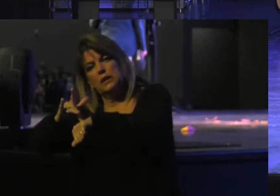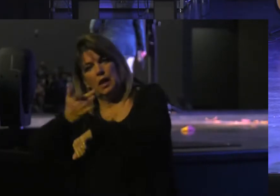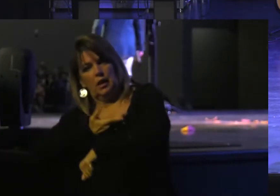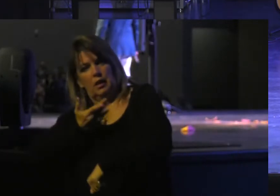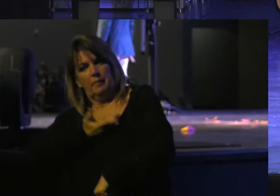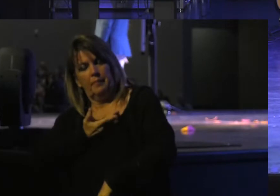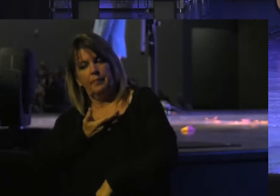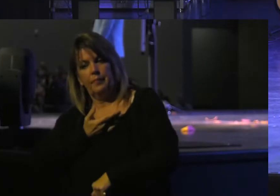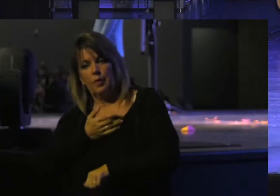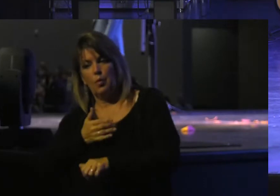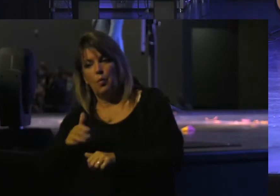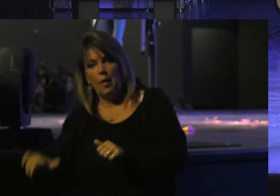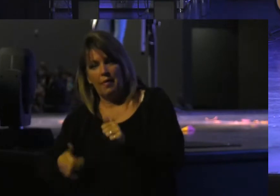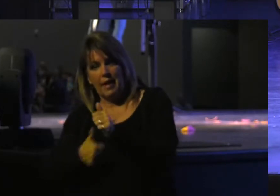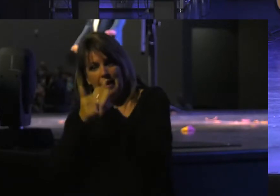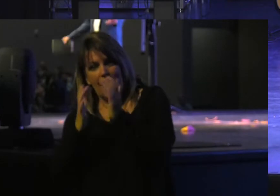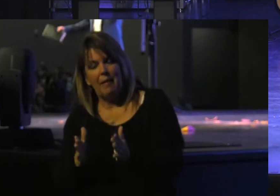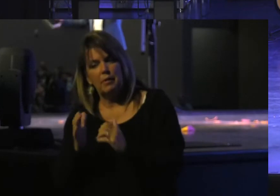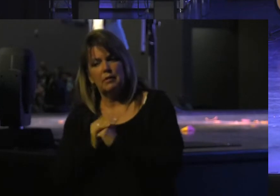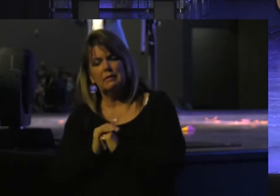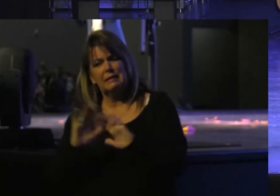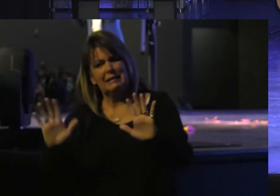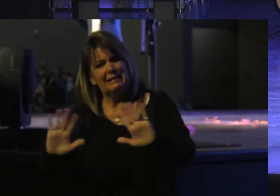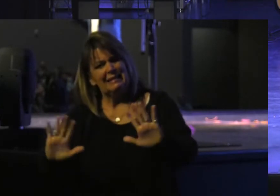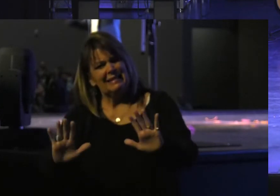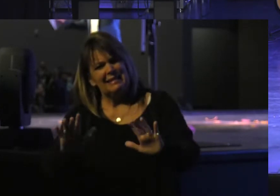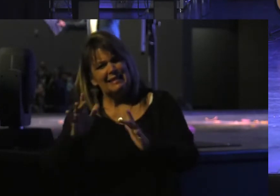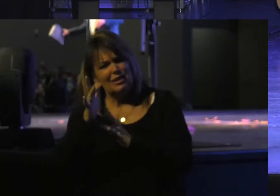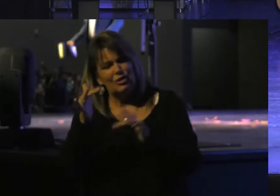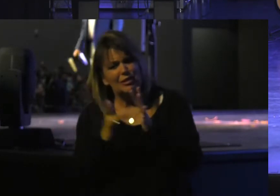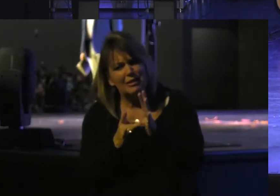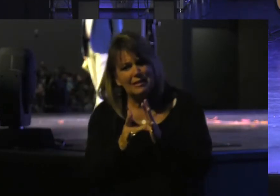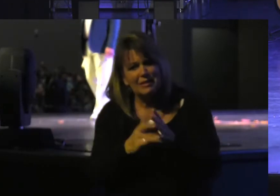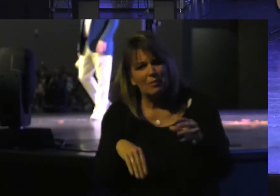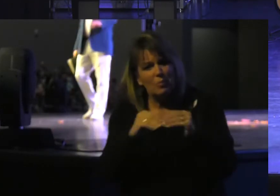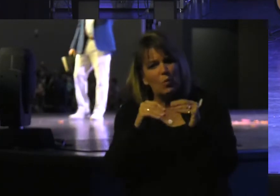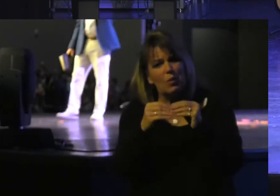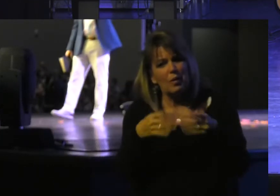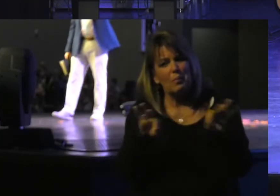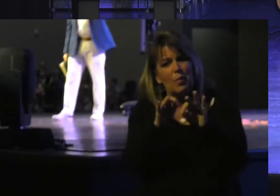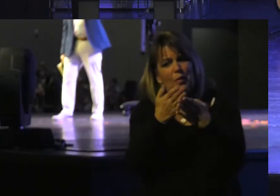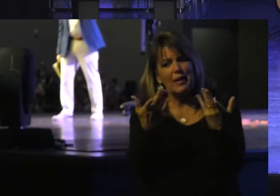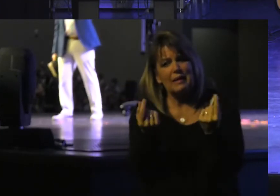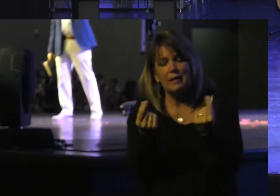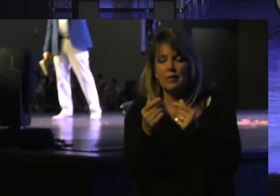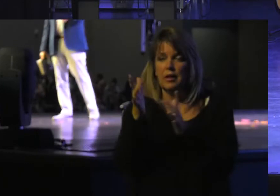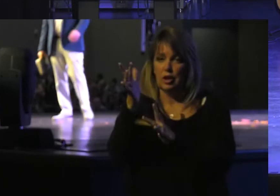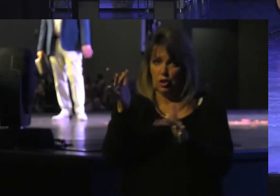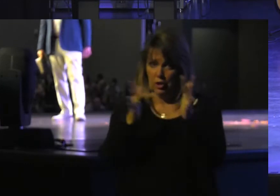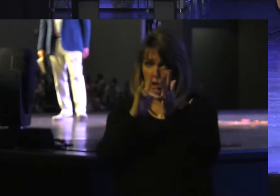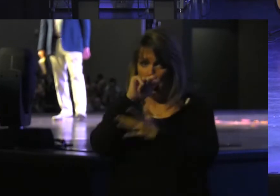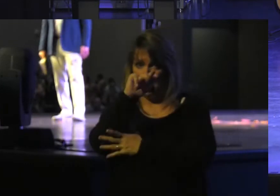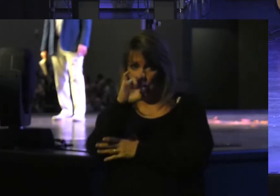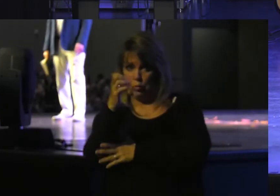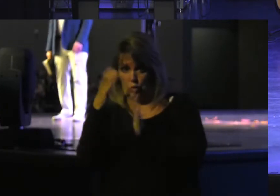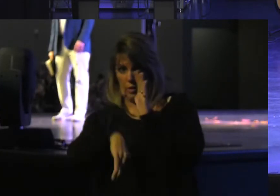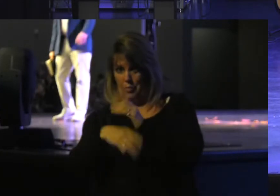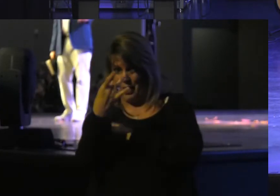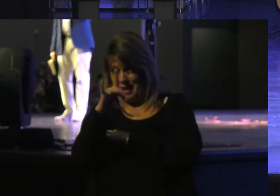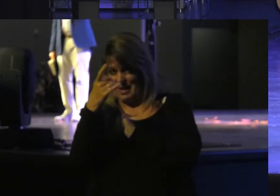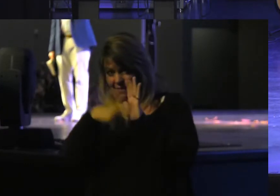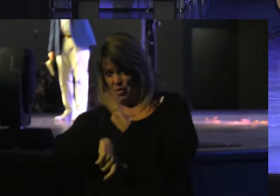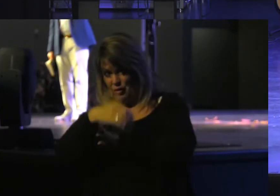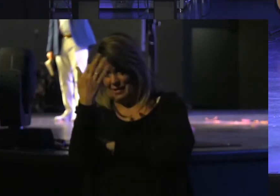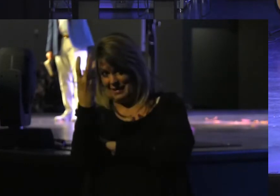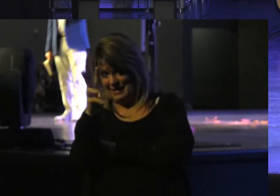disciples Saw it They rebuked them Jesus has better things To do The disciples says But Jesus In Luke chapter 18 Verse